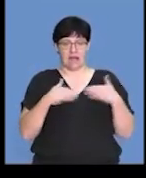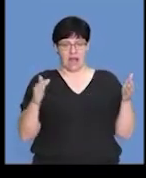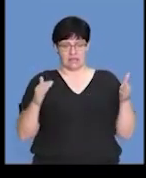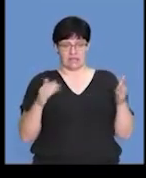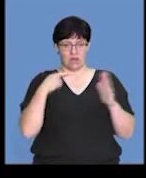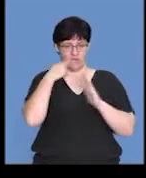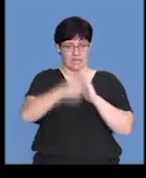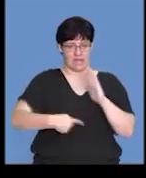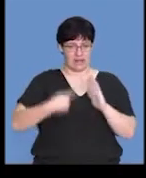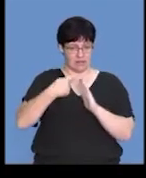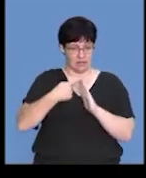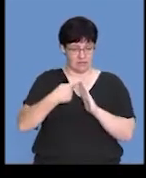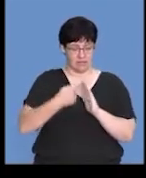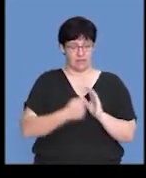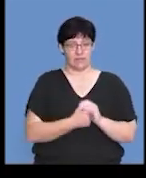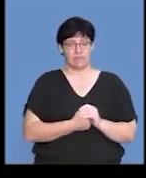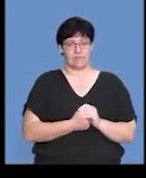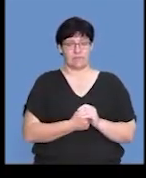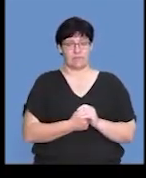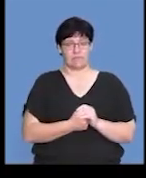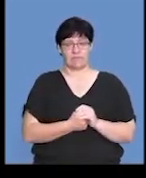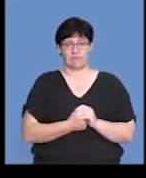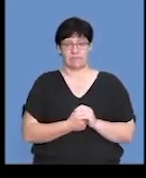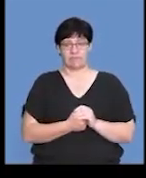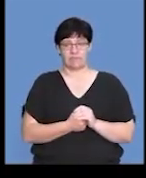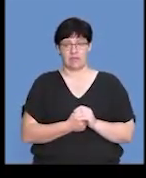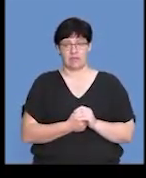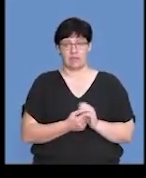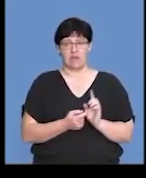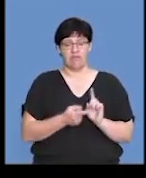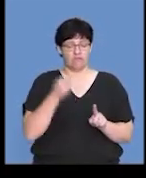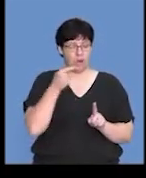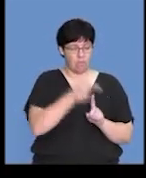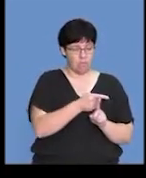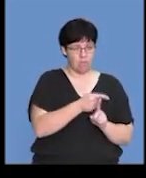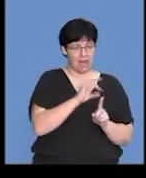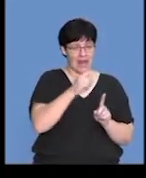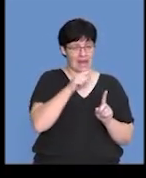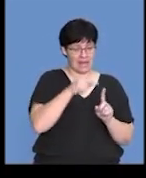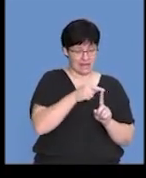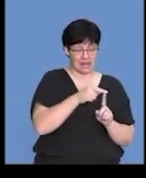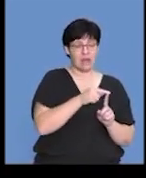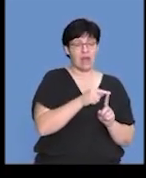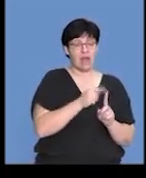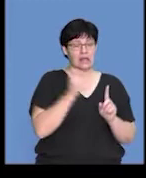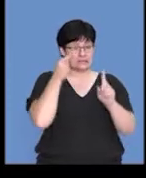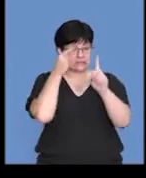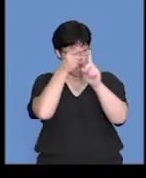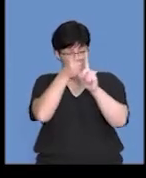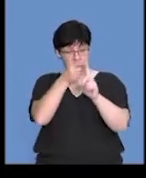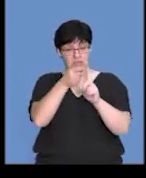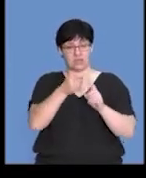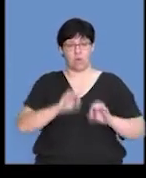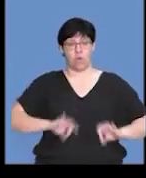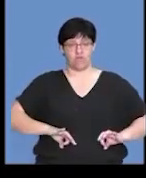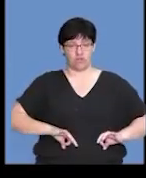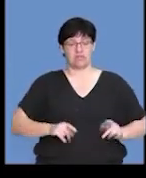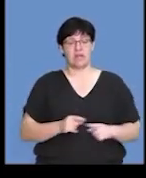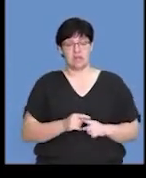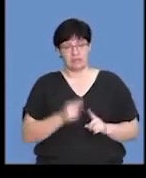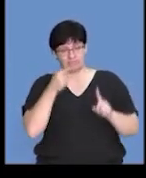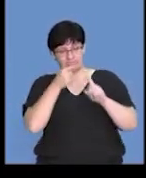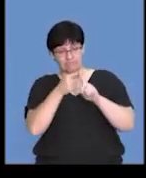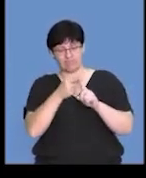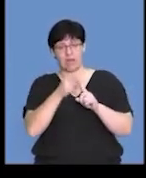start of the cycle, FSH from the pituitary gland targets the ovaries, and that would increase the development of the